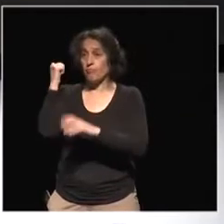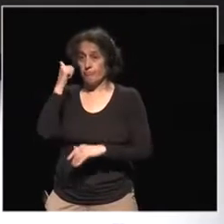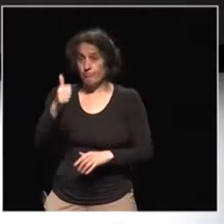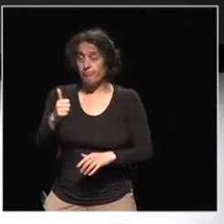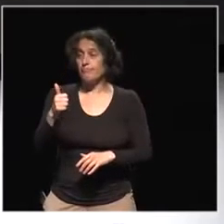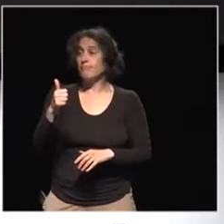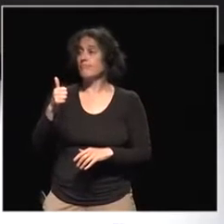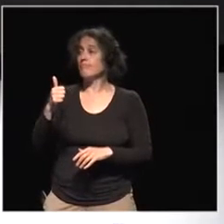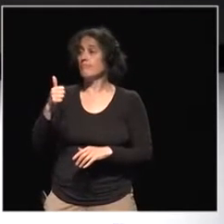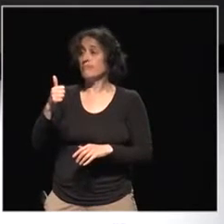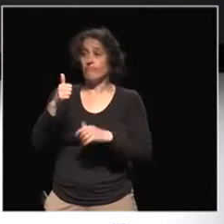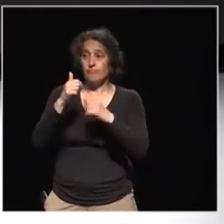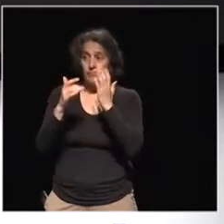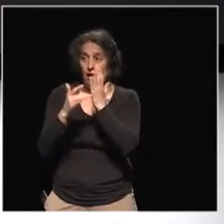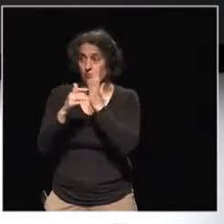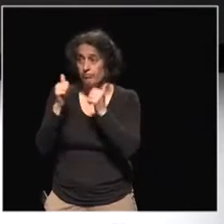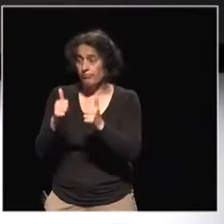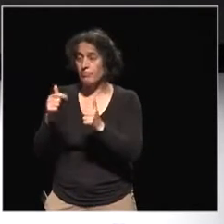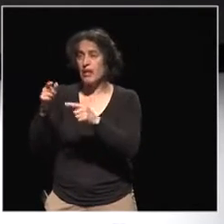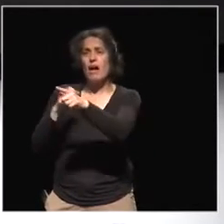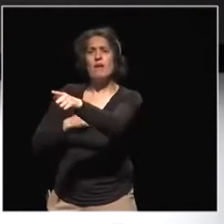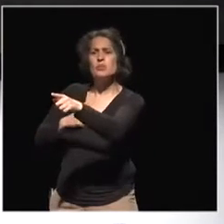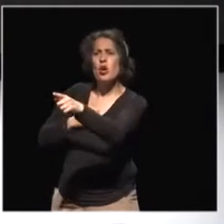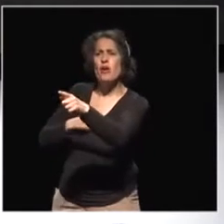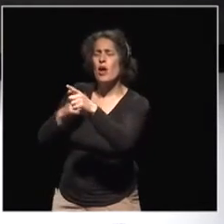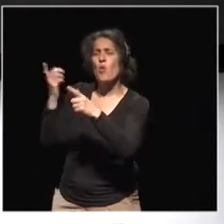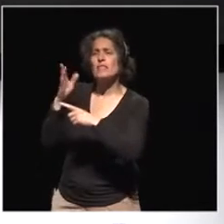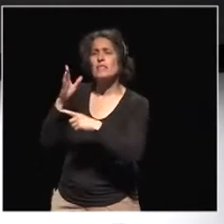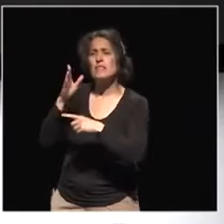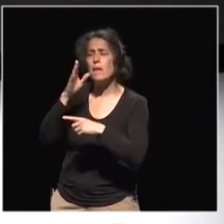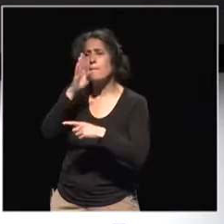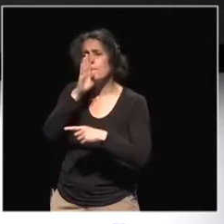app already. Can you repeat the password, please?